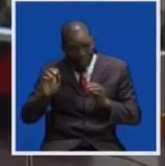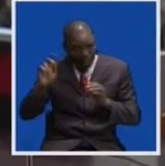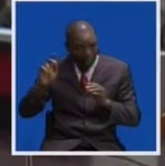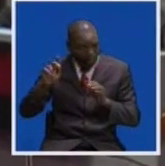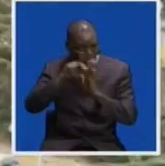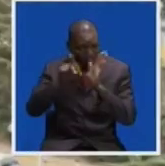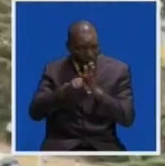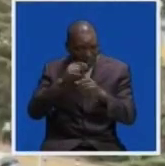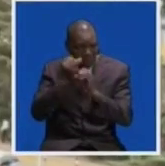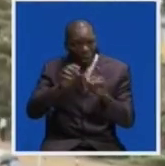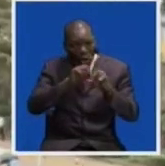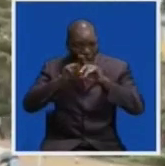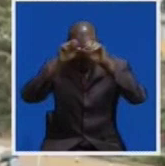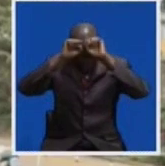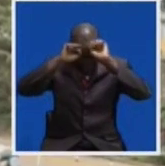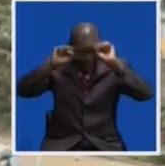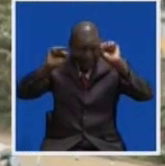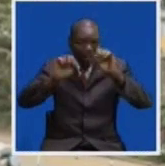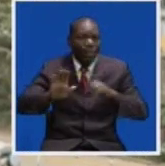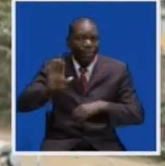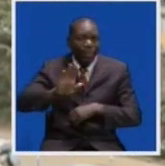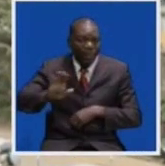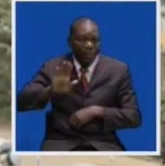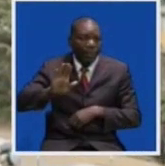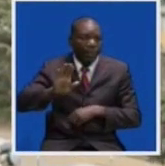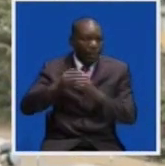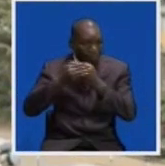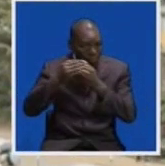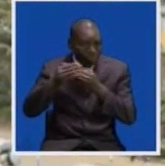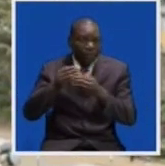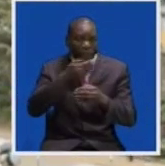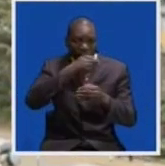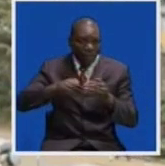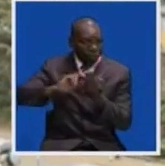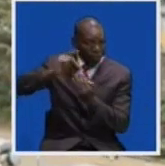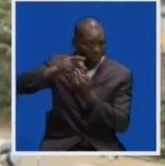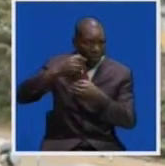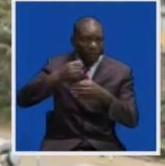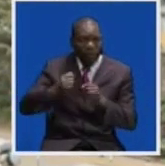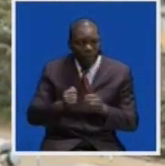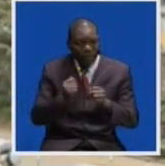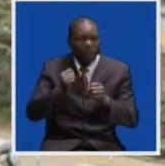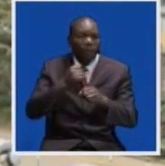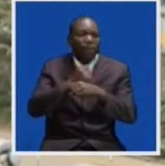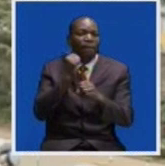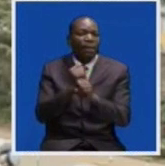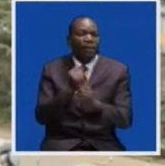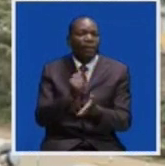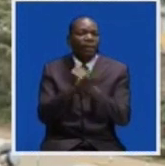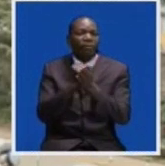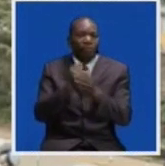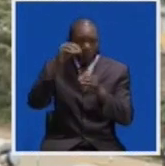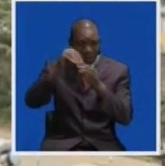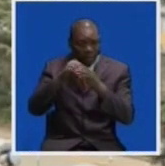Comesa Heads of State. Delegates have got a huge task before them of ensuring that they come up with strategies that will help to promote inter